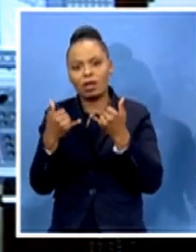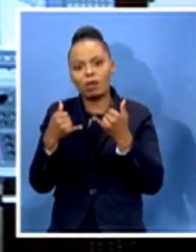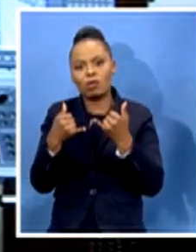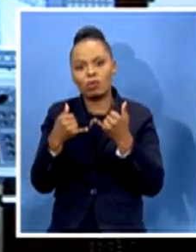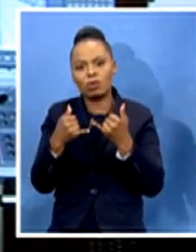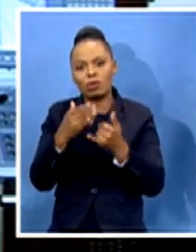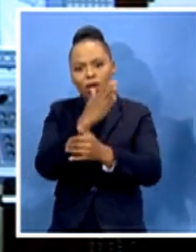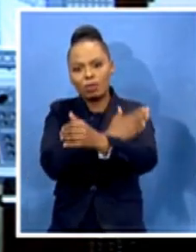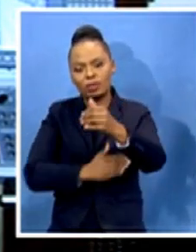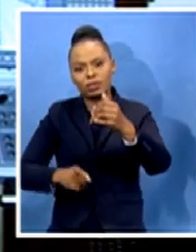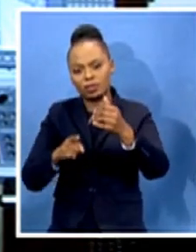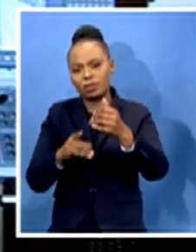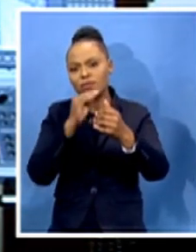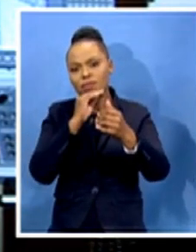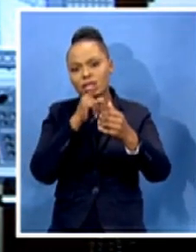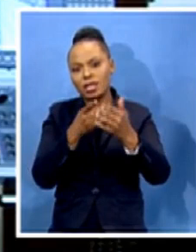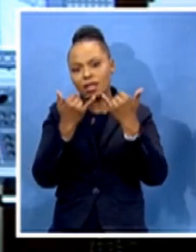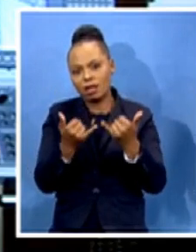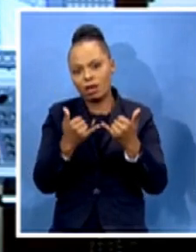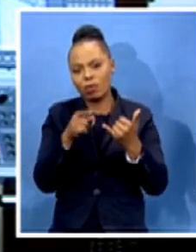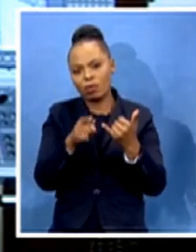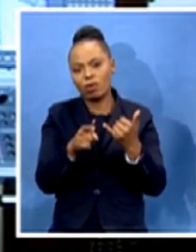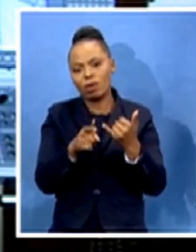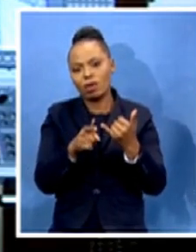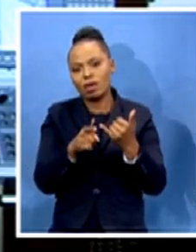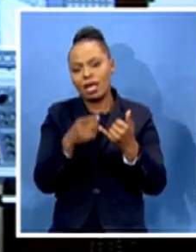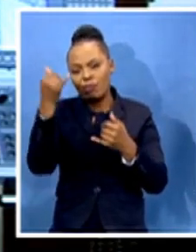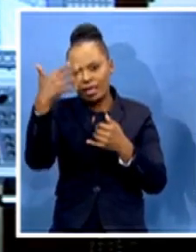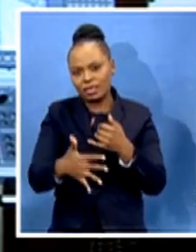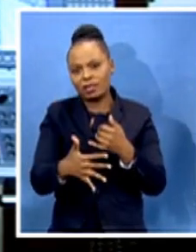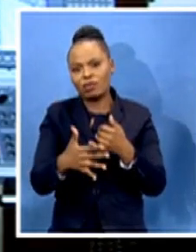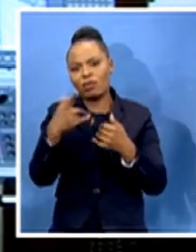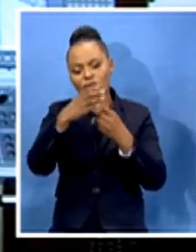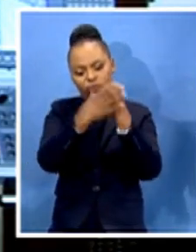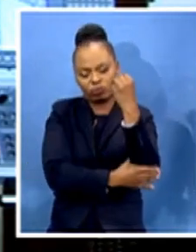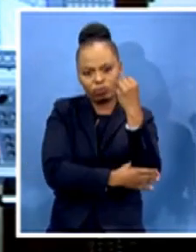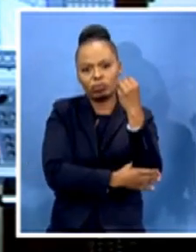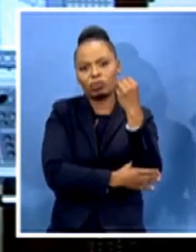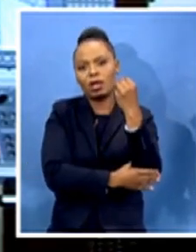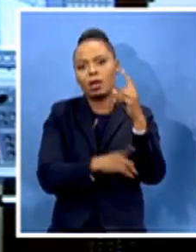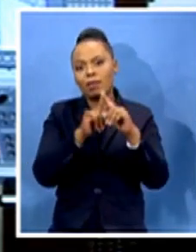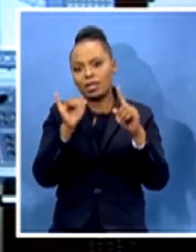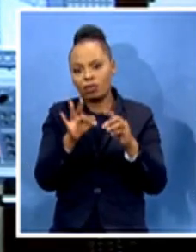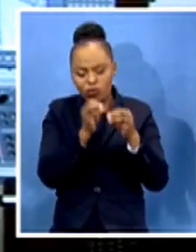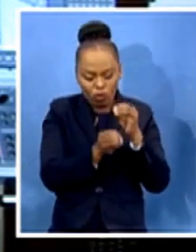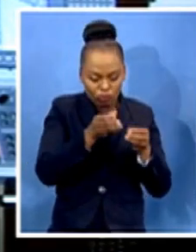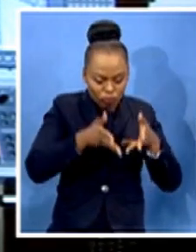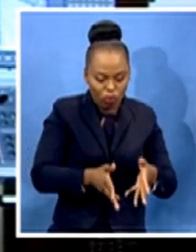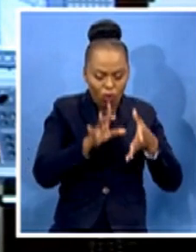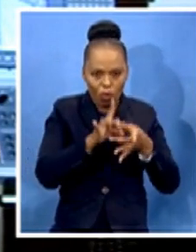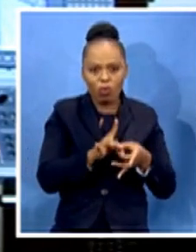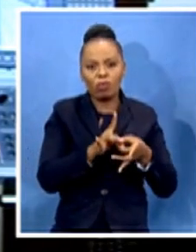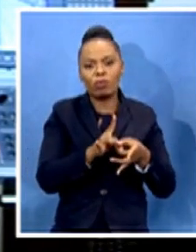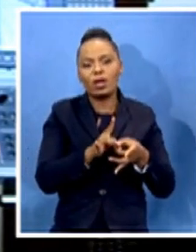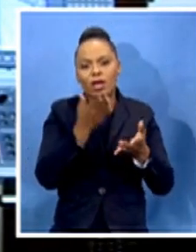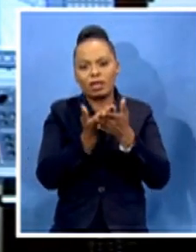at exorbitant costs. So, if we can produce something locally, not only is it good in terms of the guys that are going